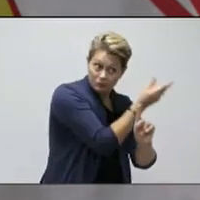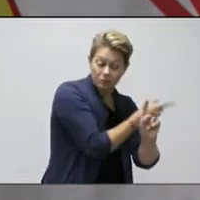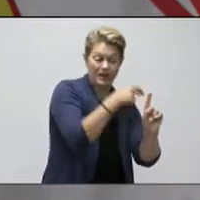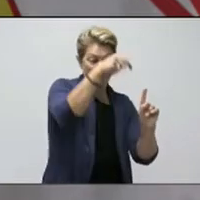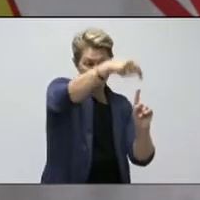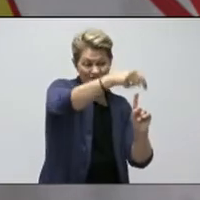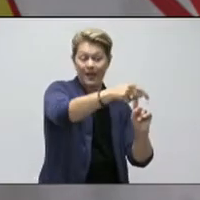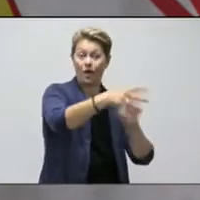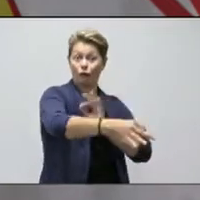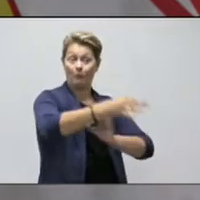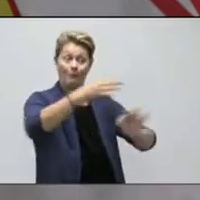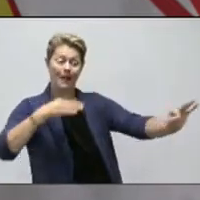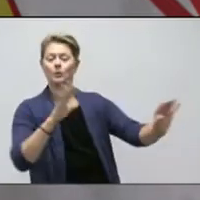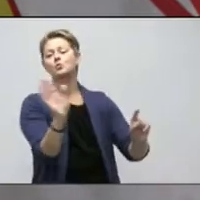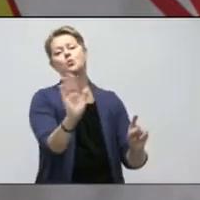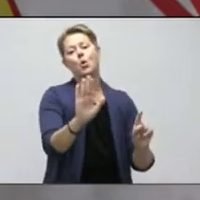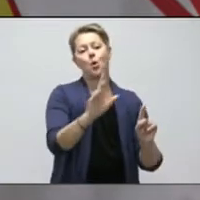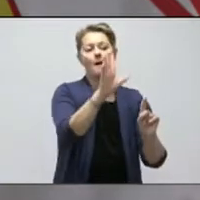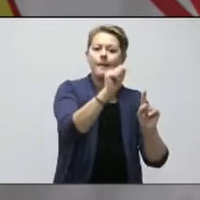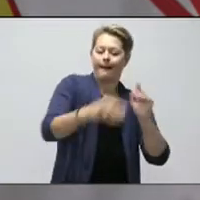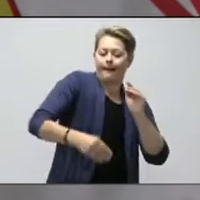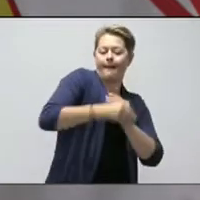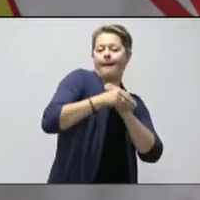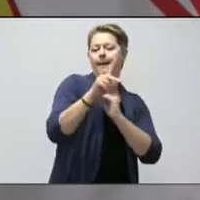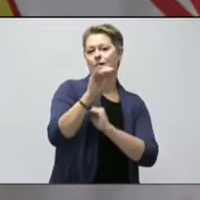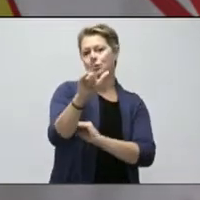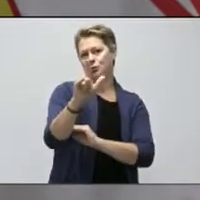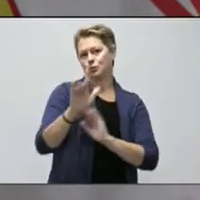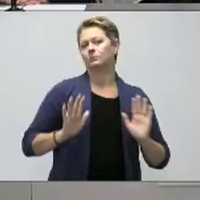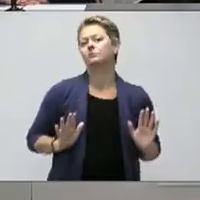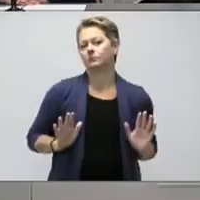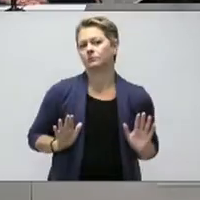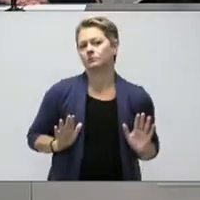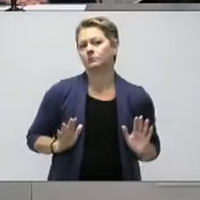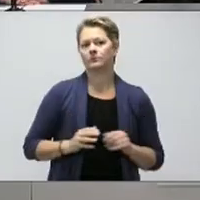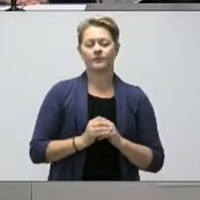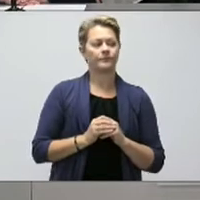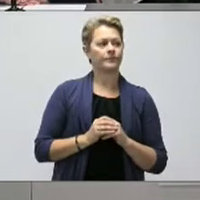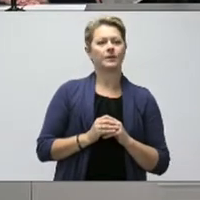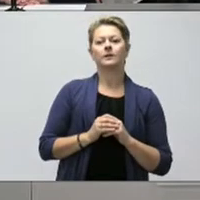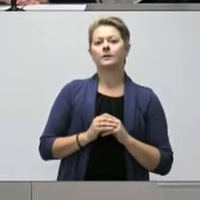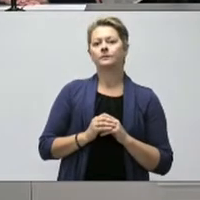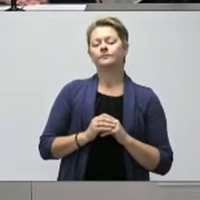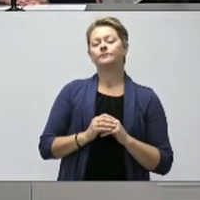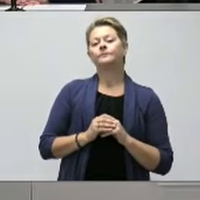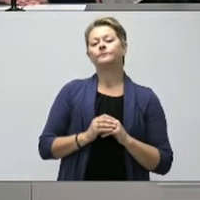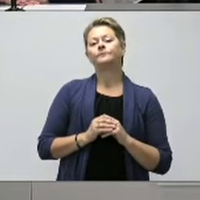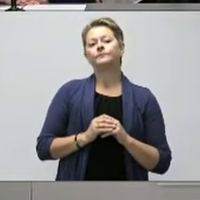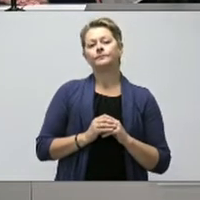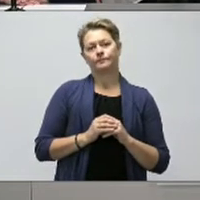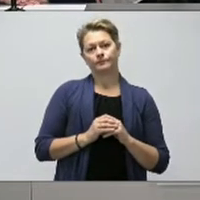but it certainly is another tool that we can use. Just increasing the number of tools.